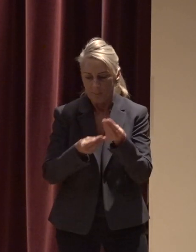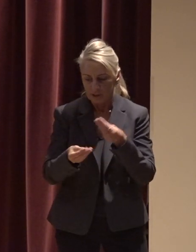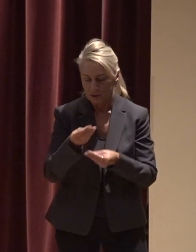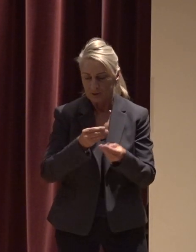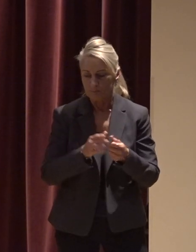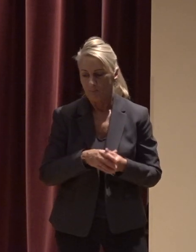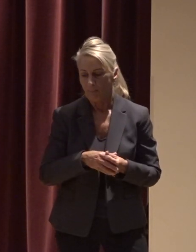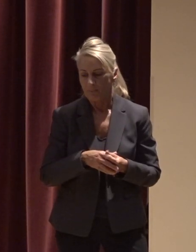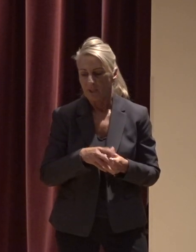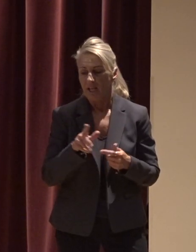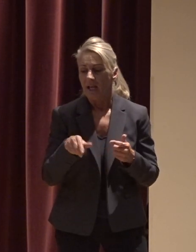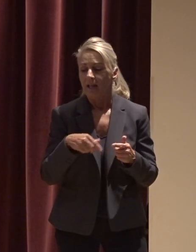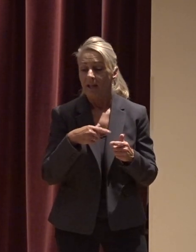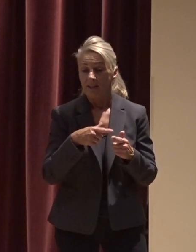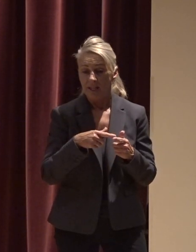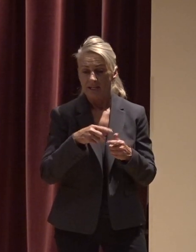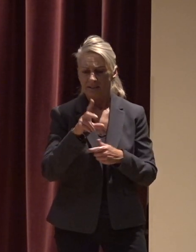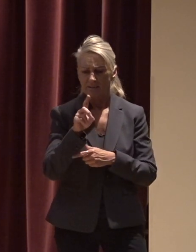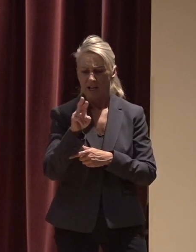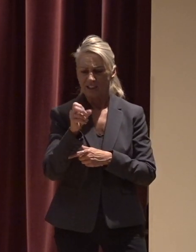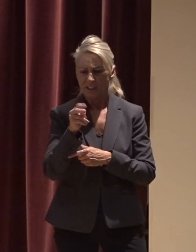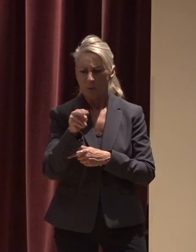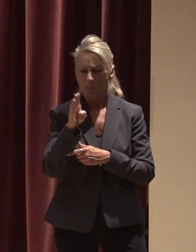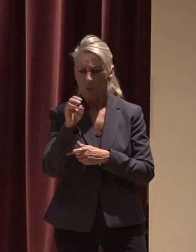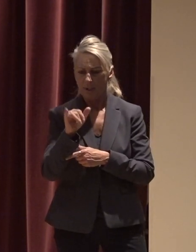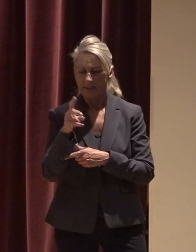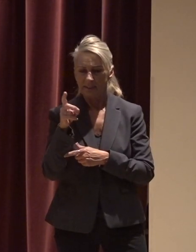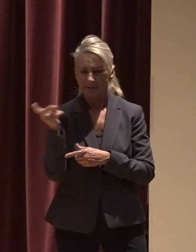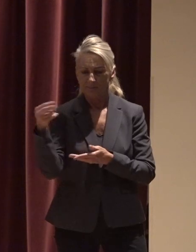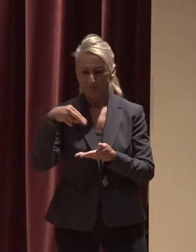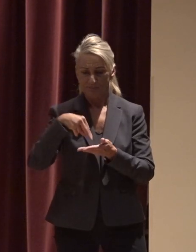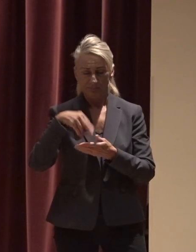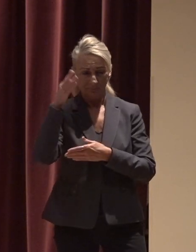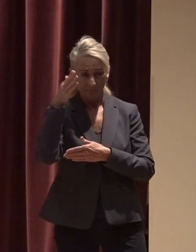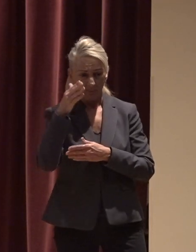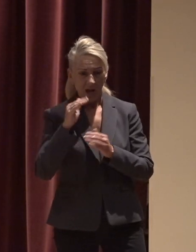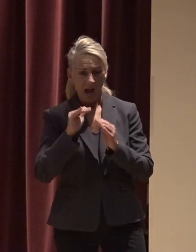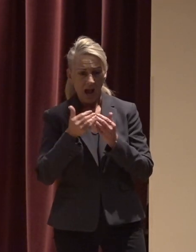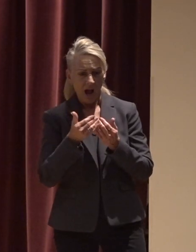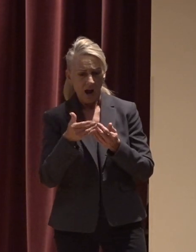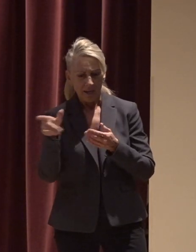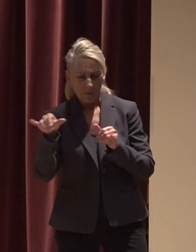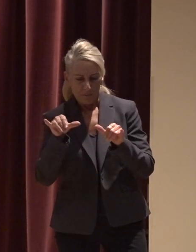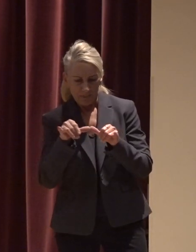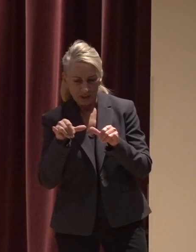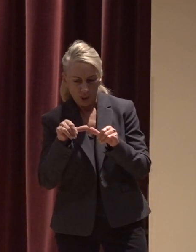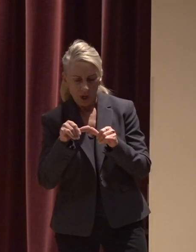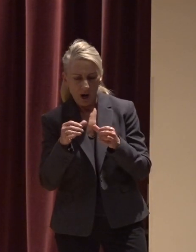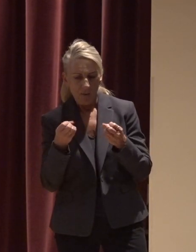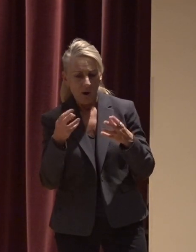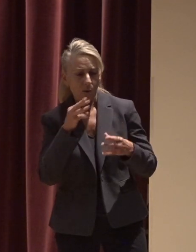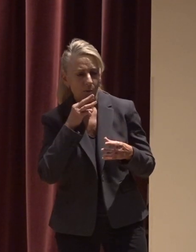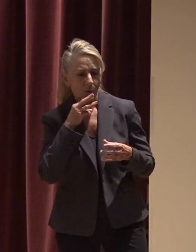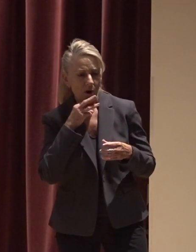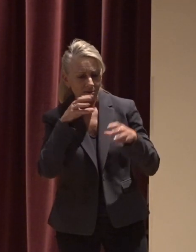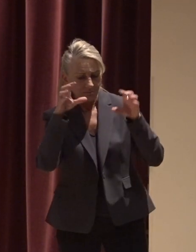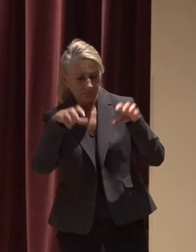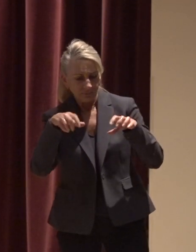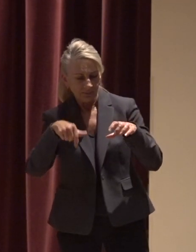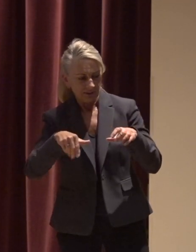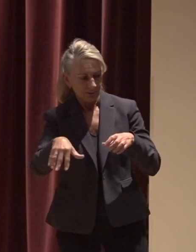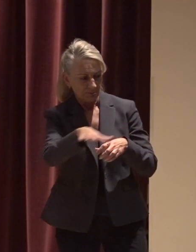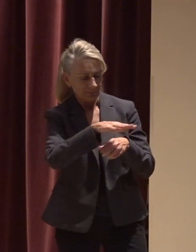Boyington then takes the stage to talk with us about how the city manages a quantity of water falling on and flowing through our city